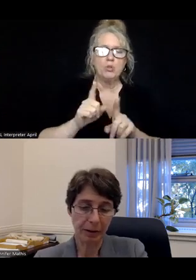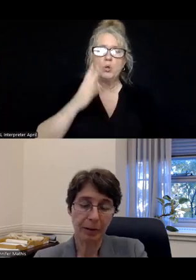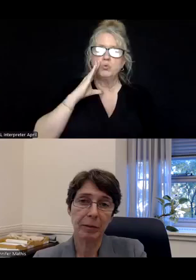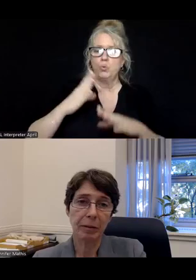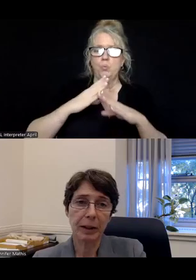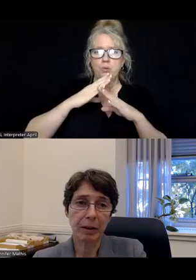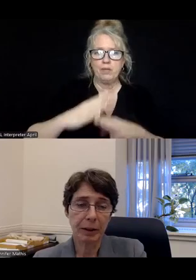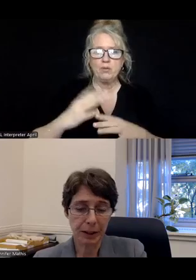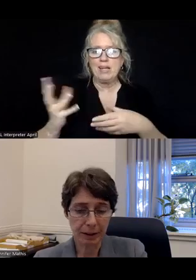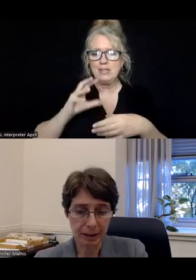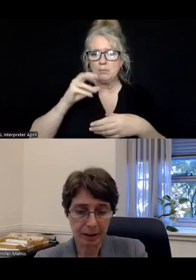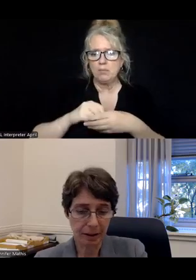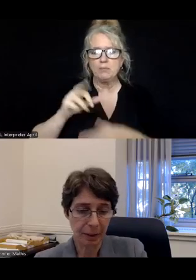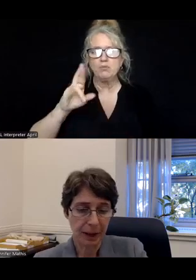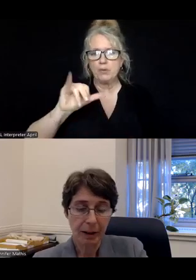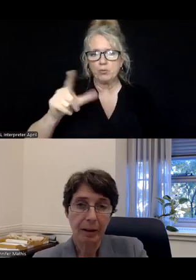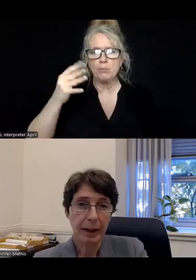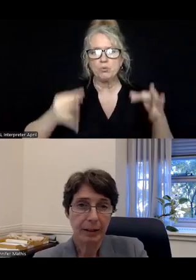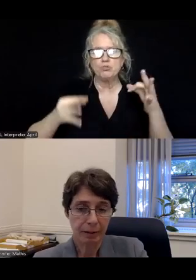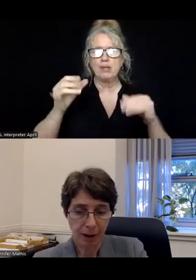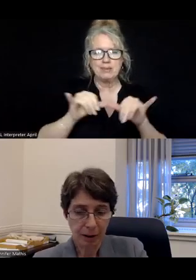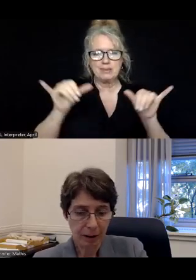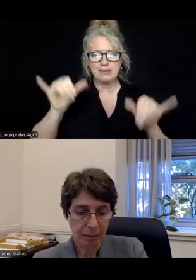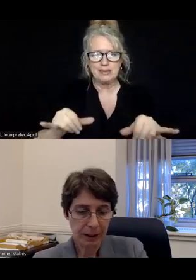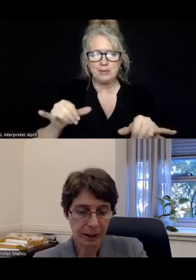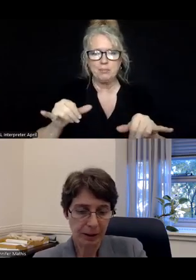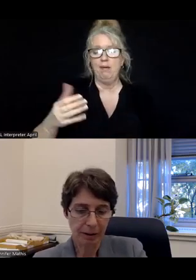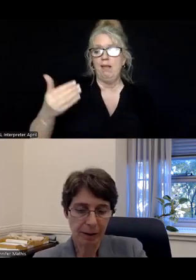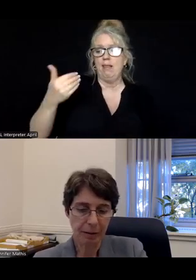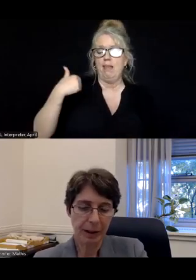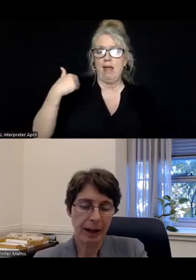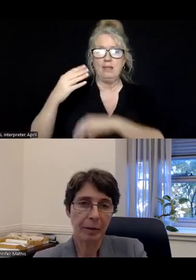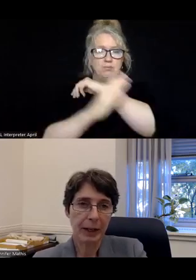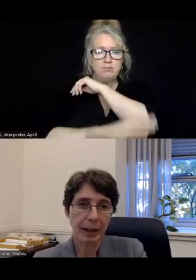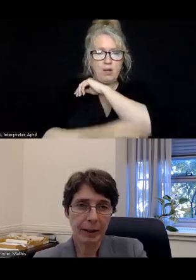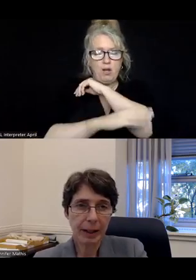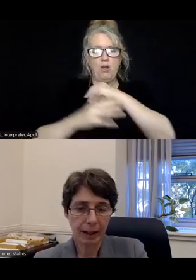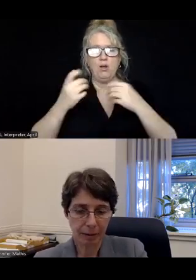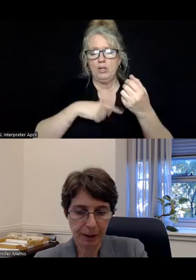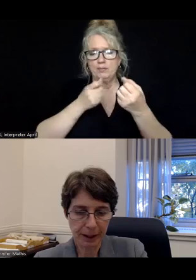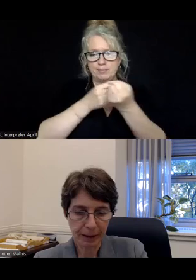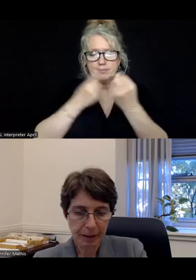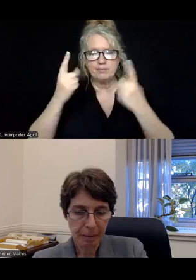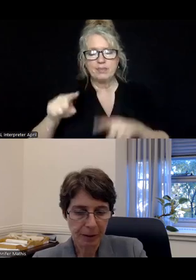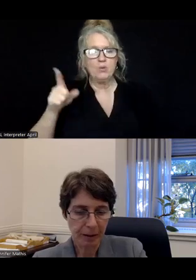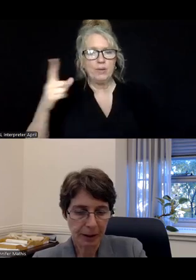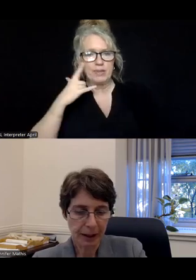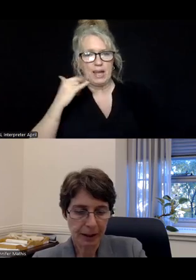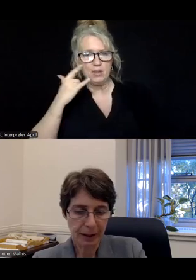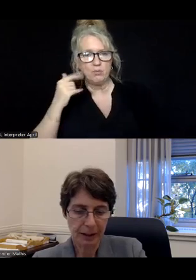preventable involvement with the criminal justice system. Last fall, we secured an agreement with Alameda County, California,